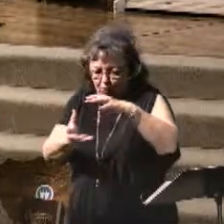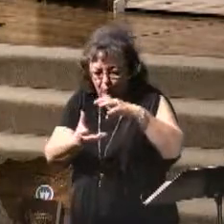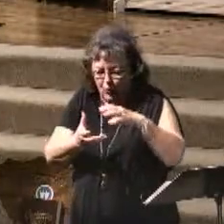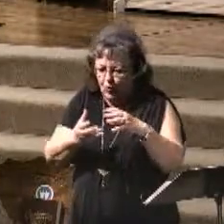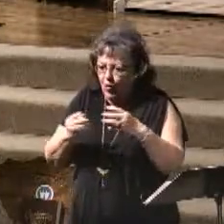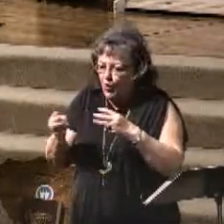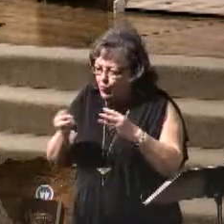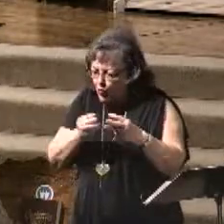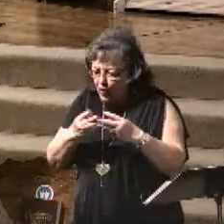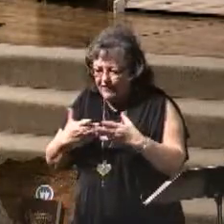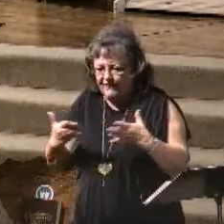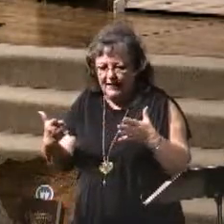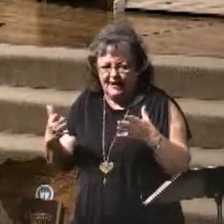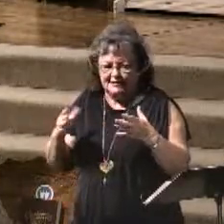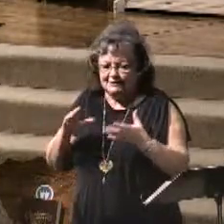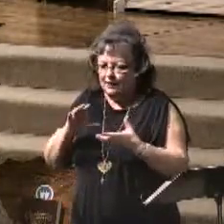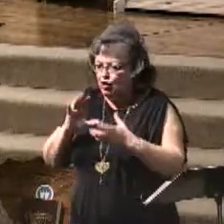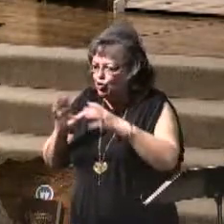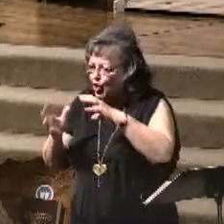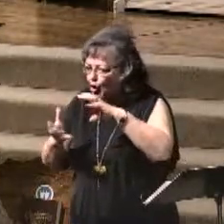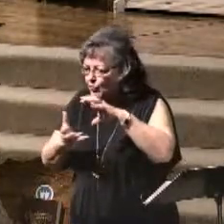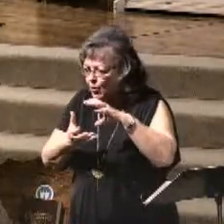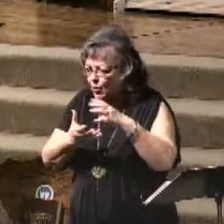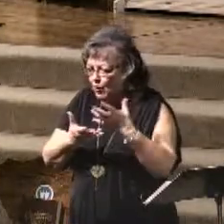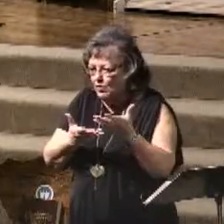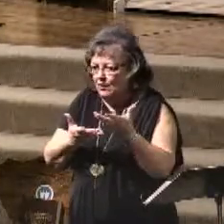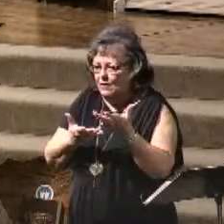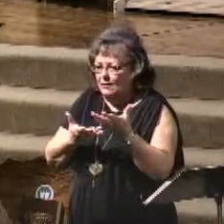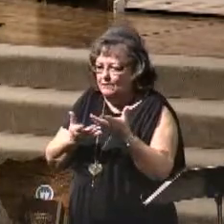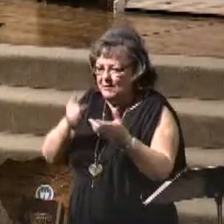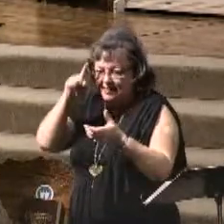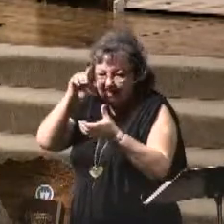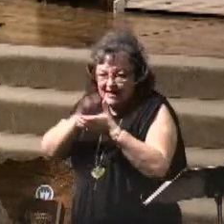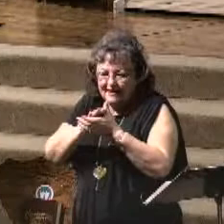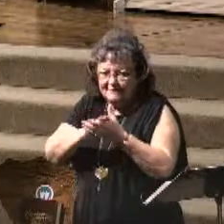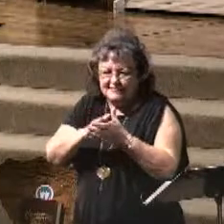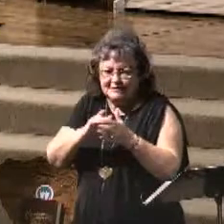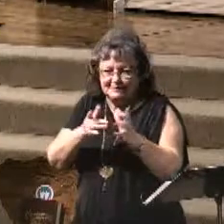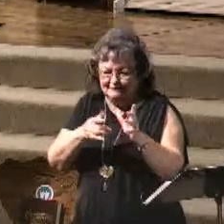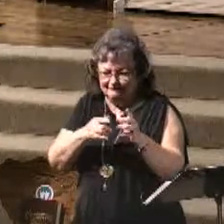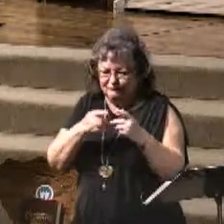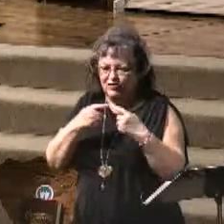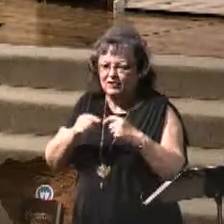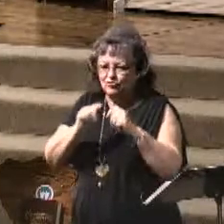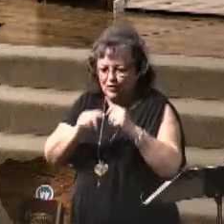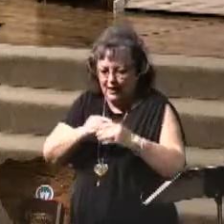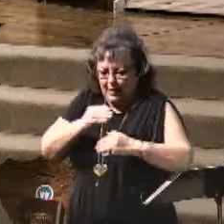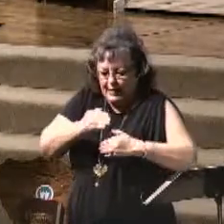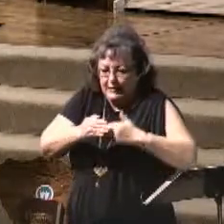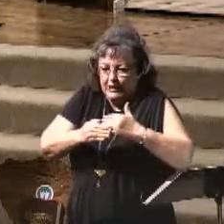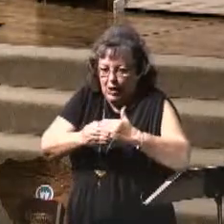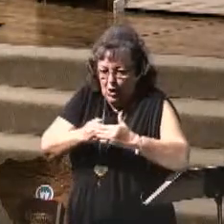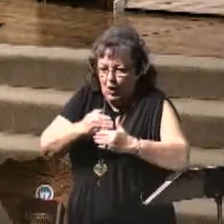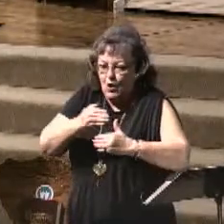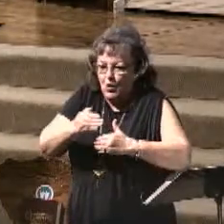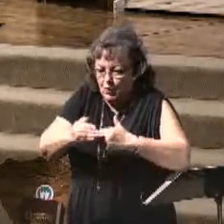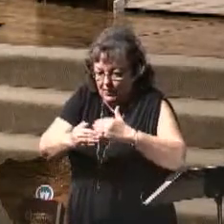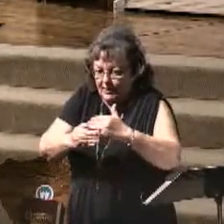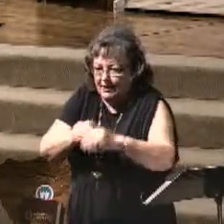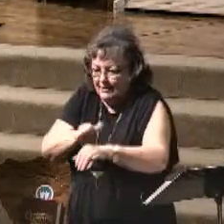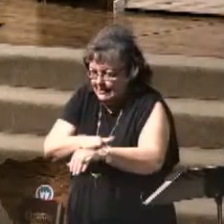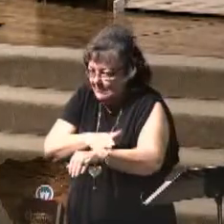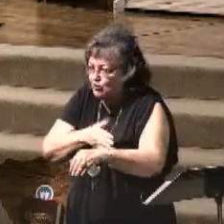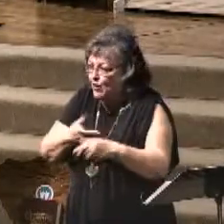kinds of things as a weapon. But folks, this will be a time, everything that I'm